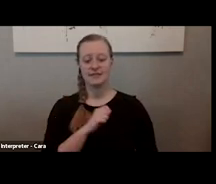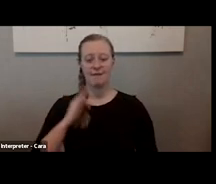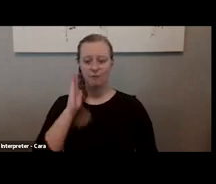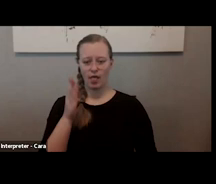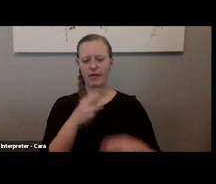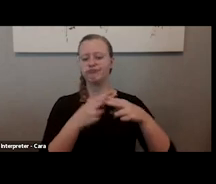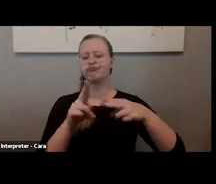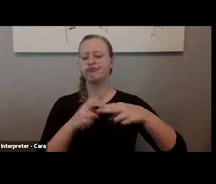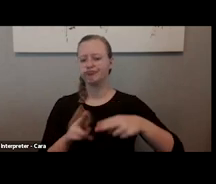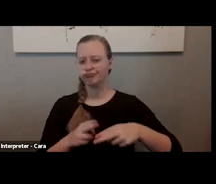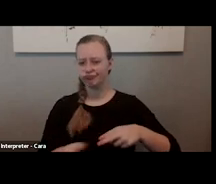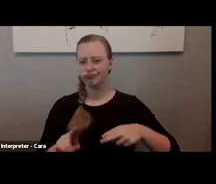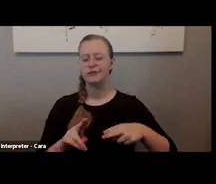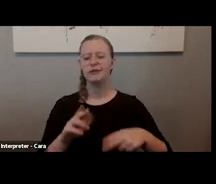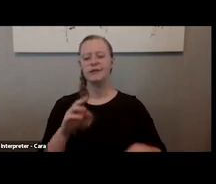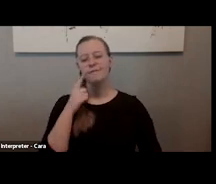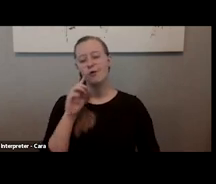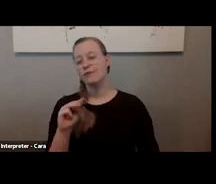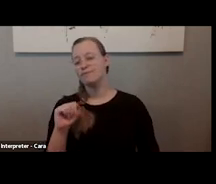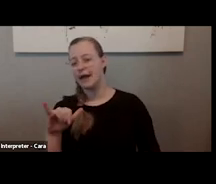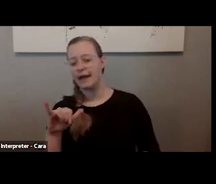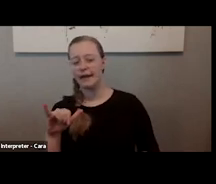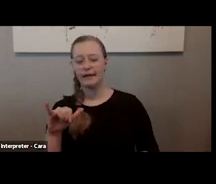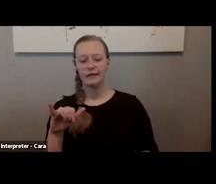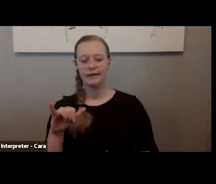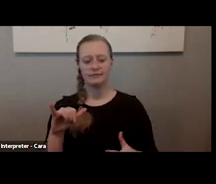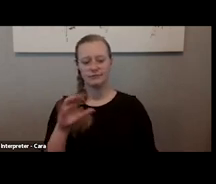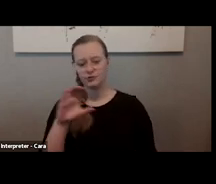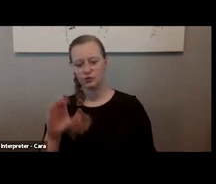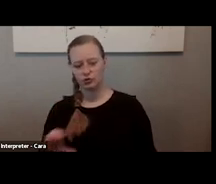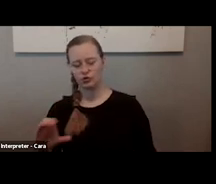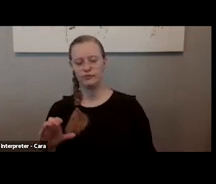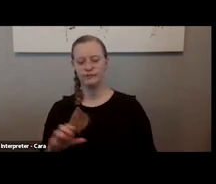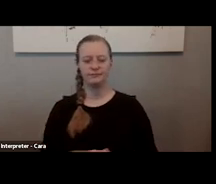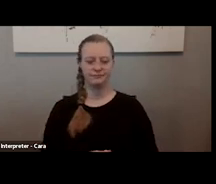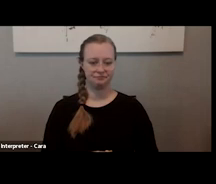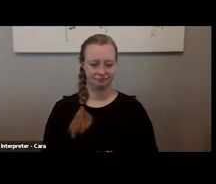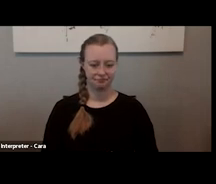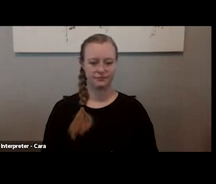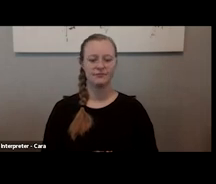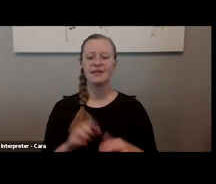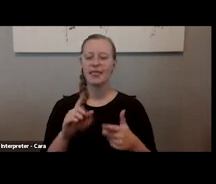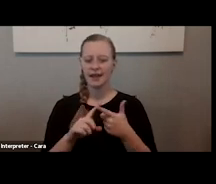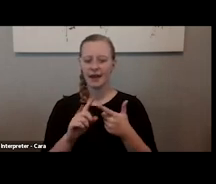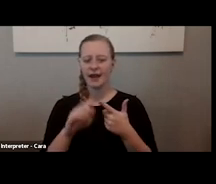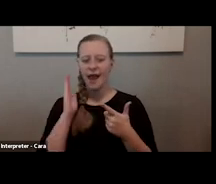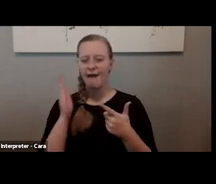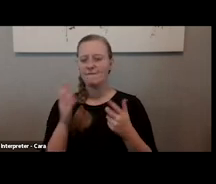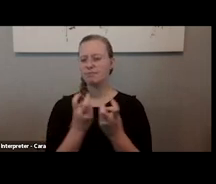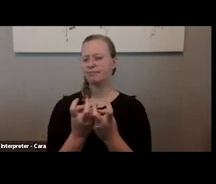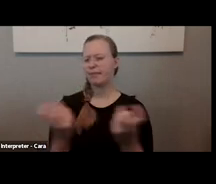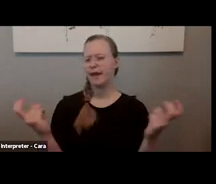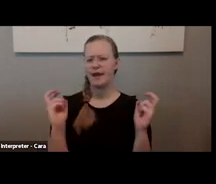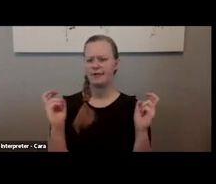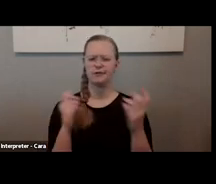for the upcoming May Zoom fly-ins. Then we will have a panel discussion on what makes for a great